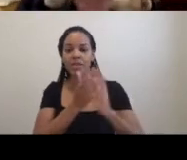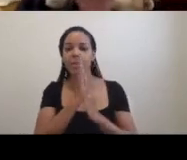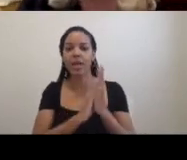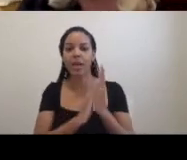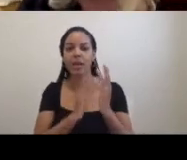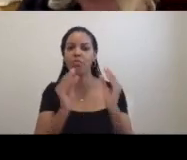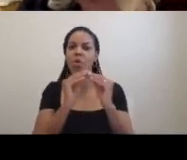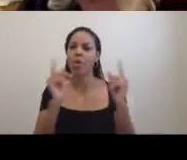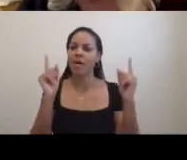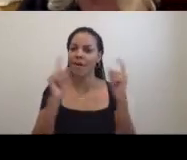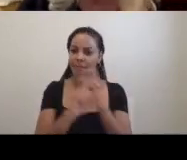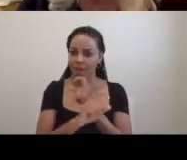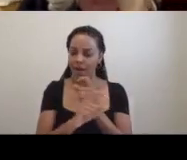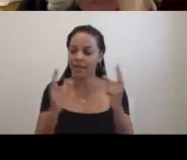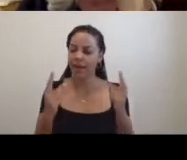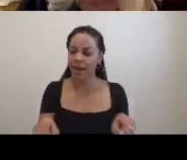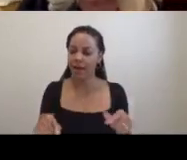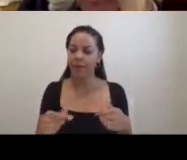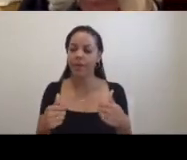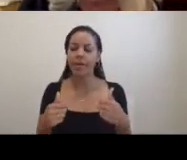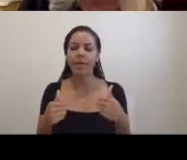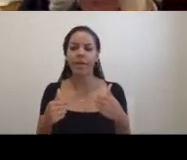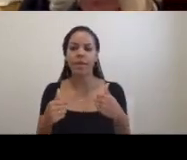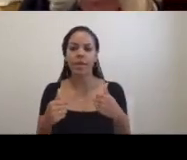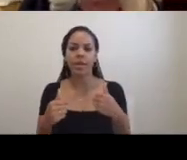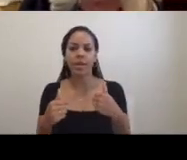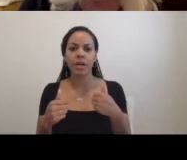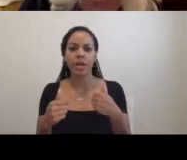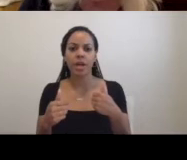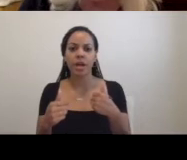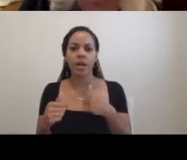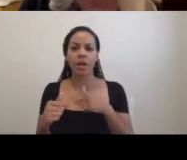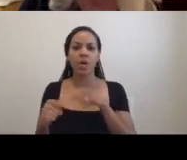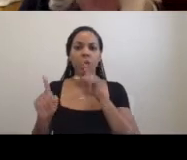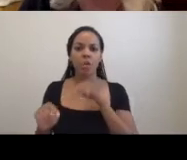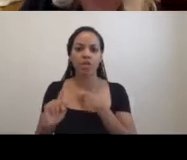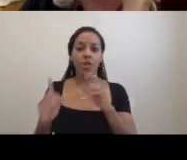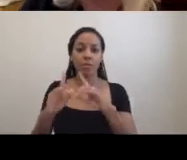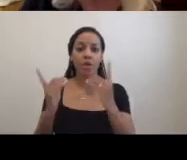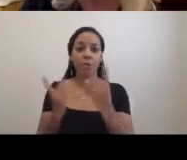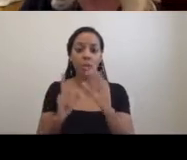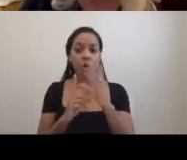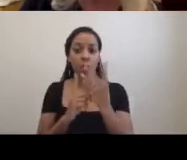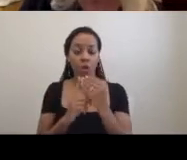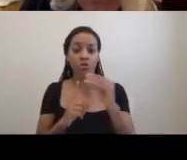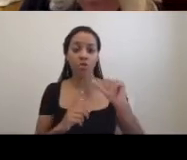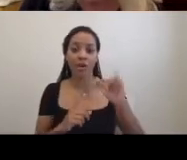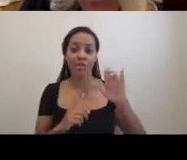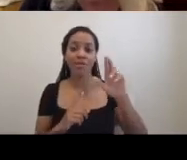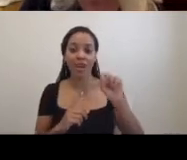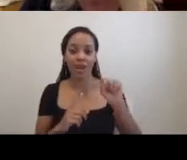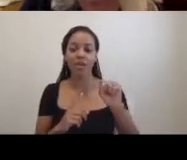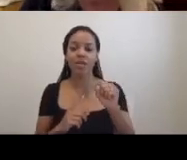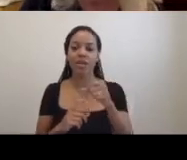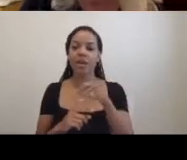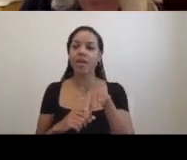when I was ordered a Department of Cultural Affairs percent for art commission as artist